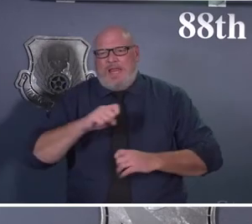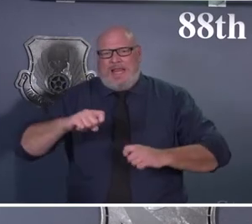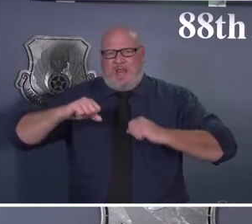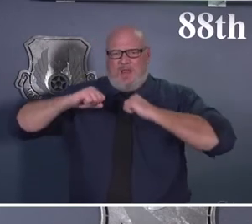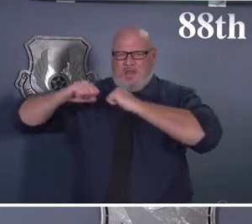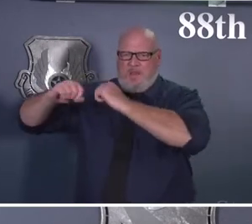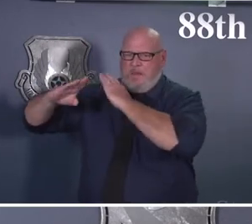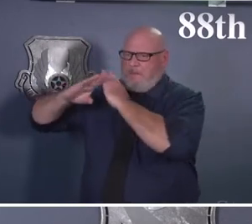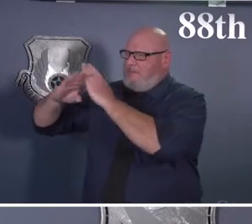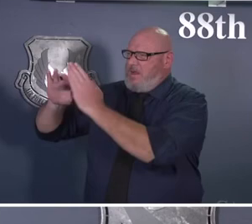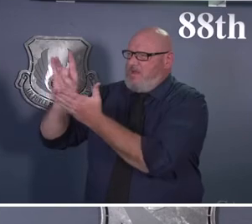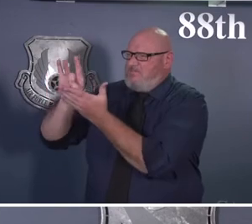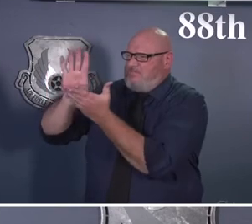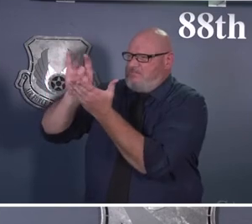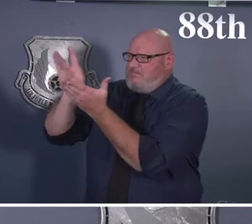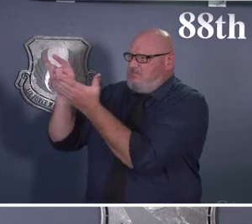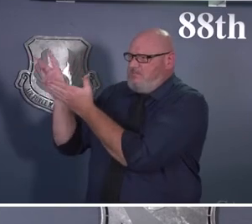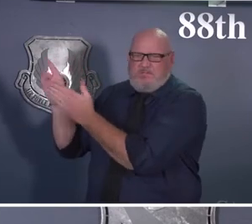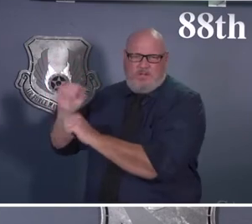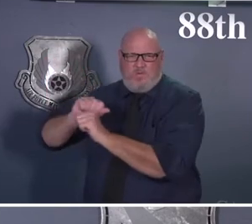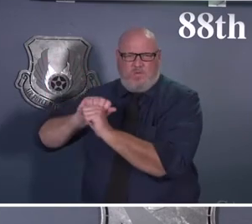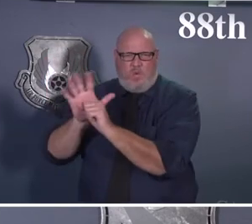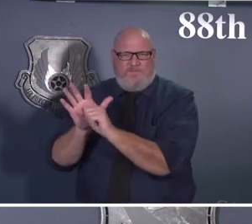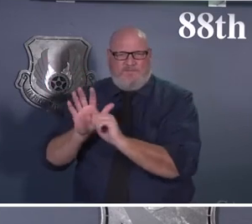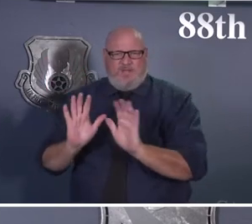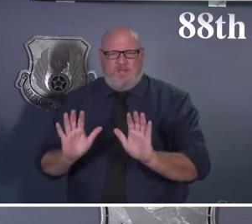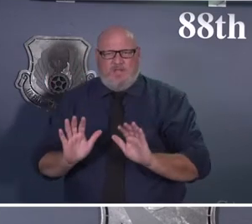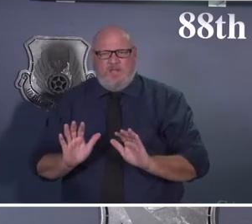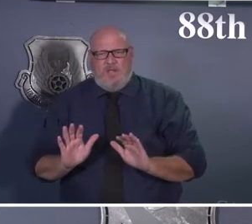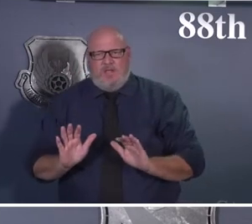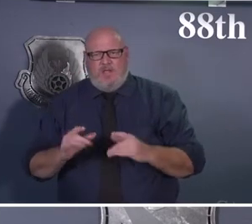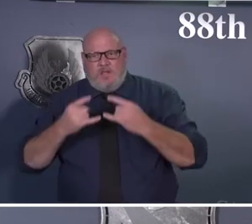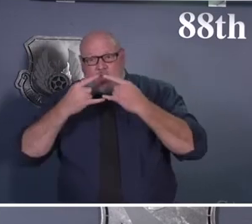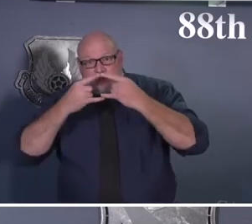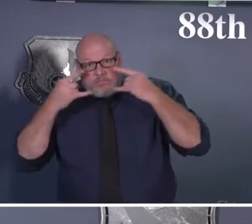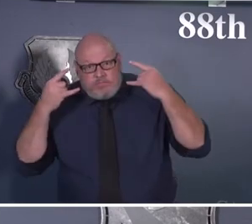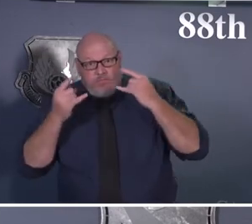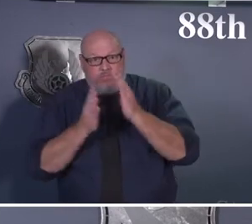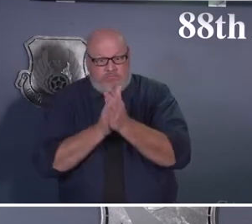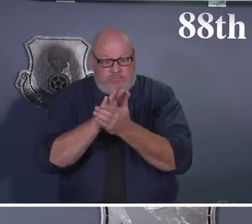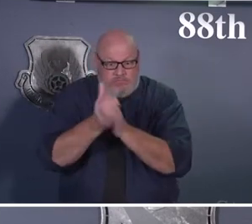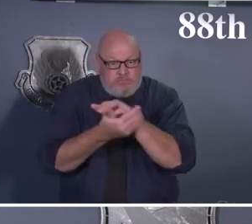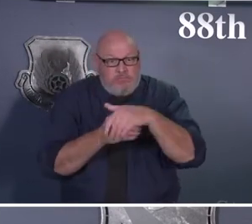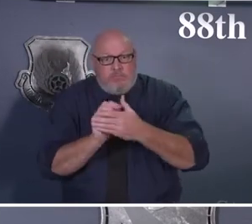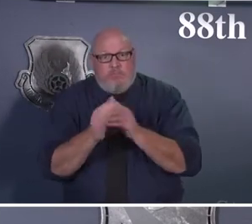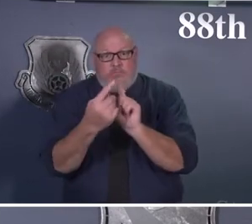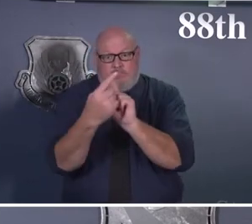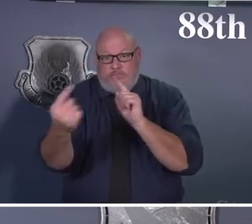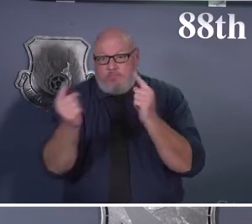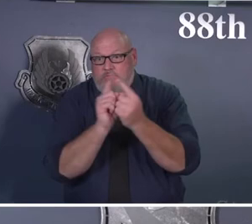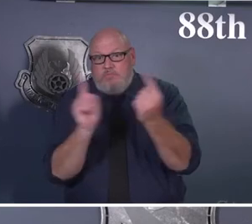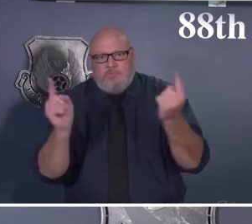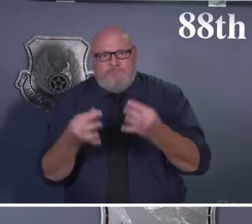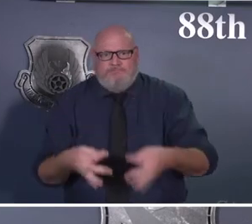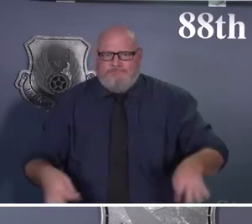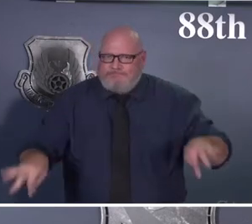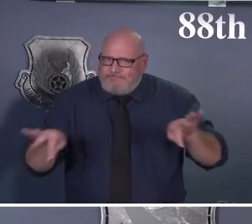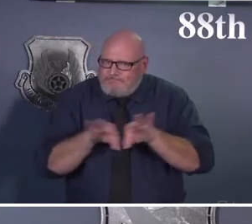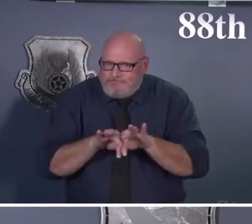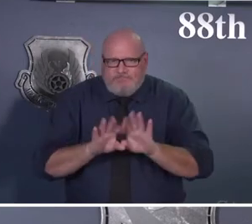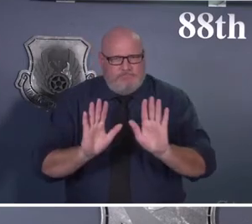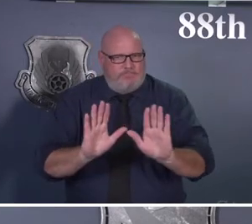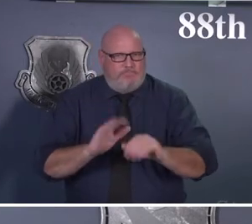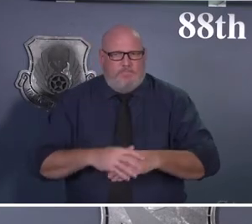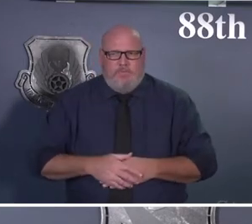mask, of maintaining that physical distancing, of practicing good hygiene, of optimizing our telework. And that's what the public health emergency